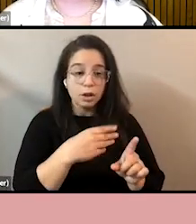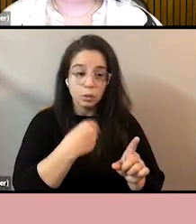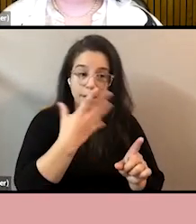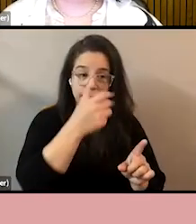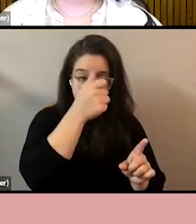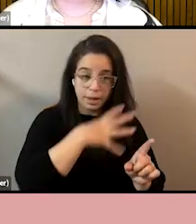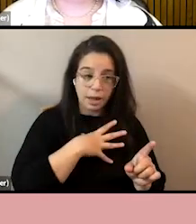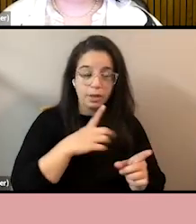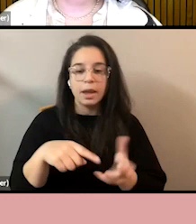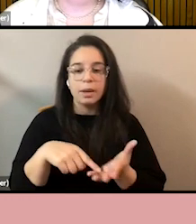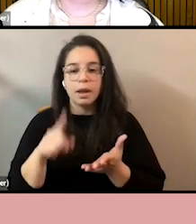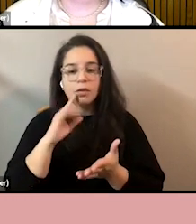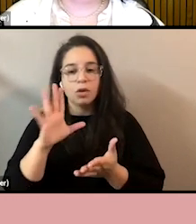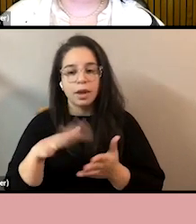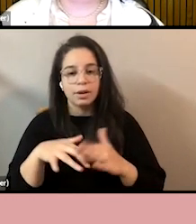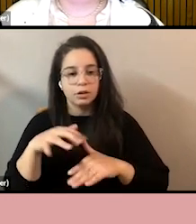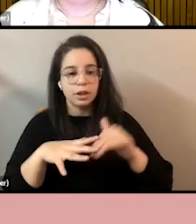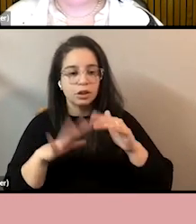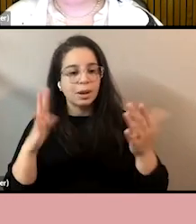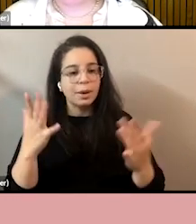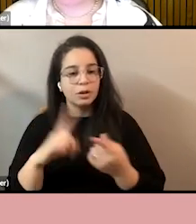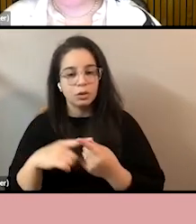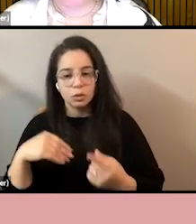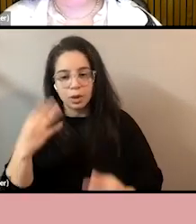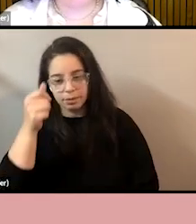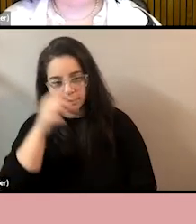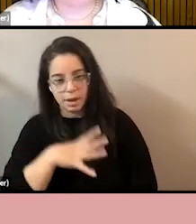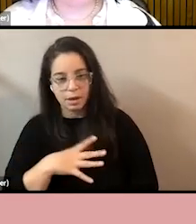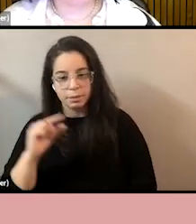a tax for their intersections in comparison to white men.